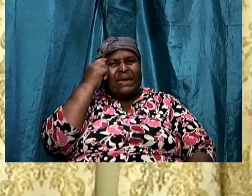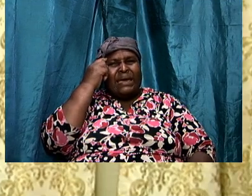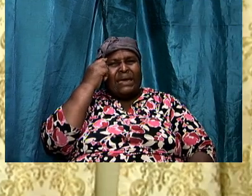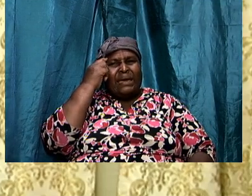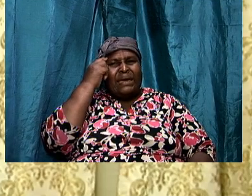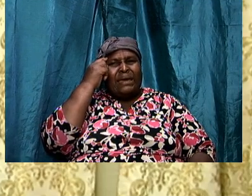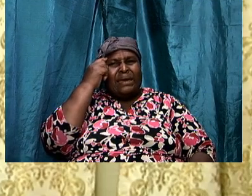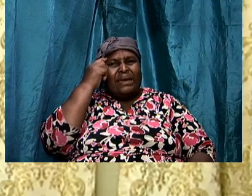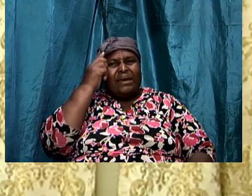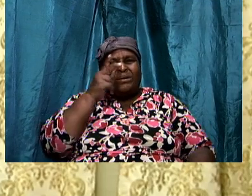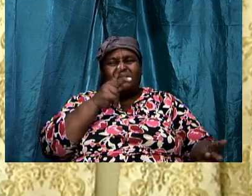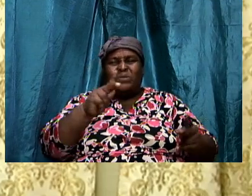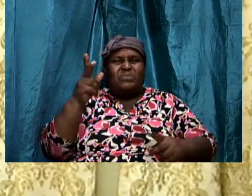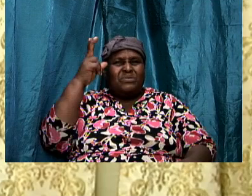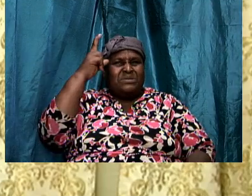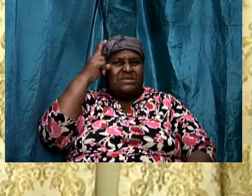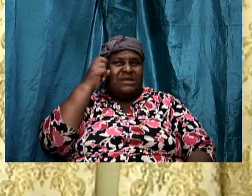have